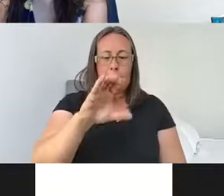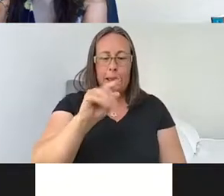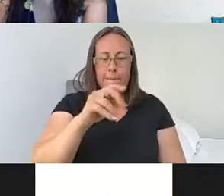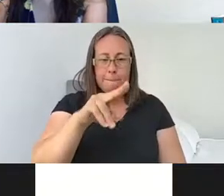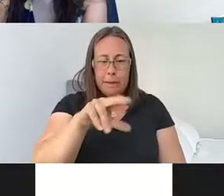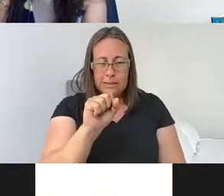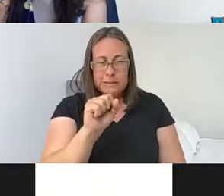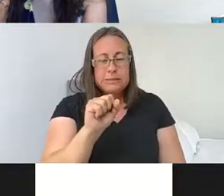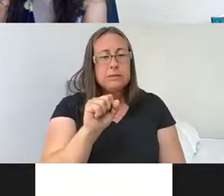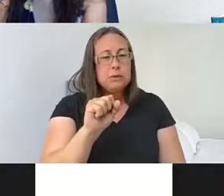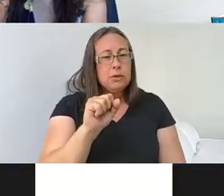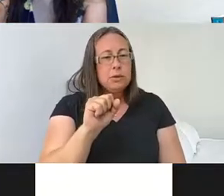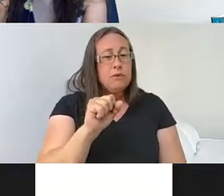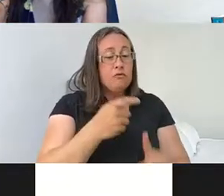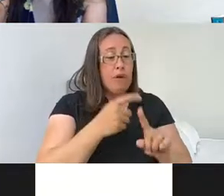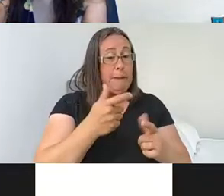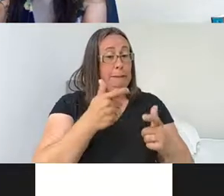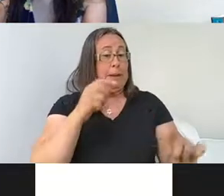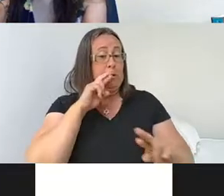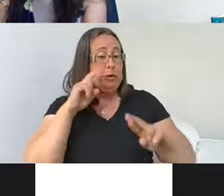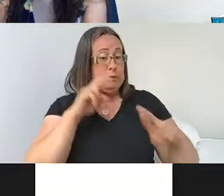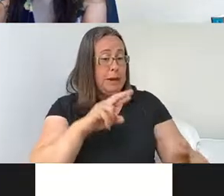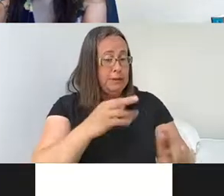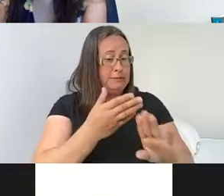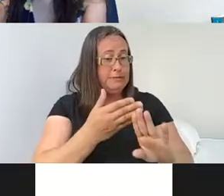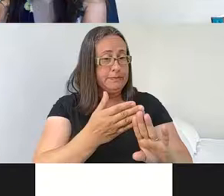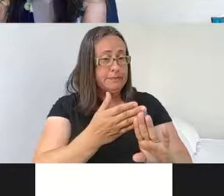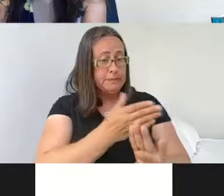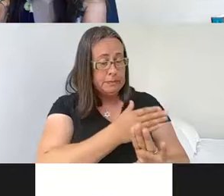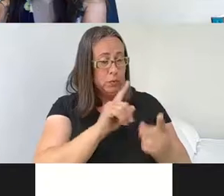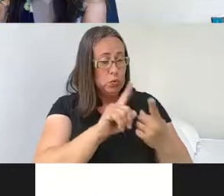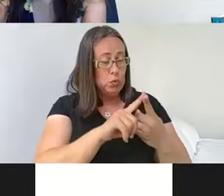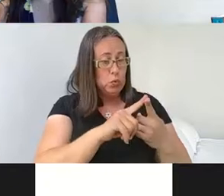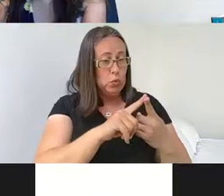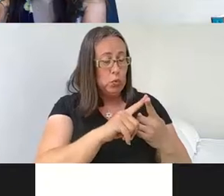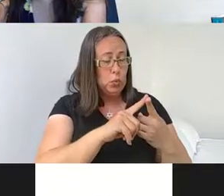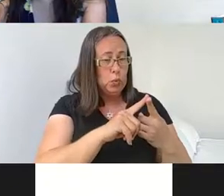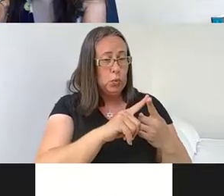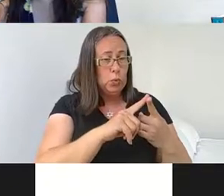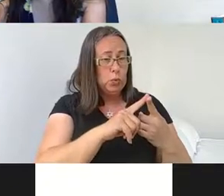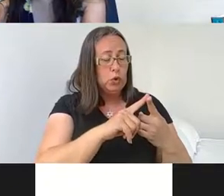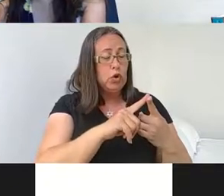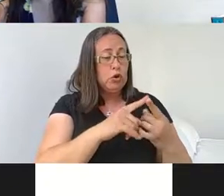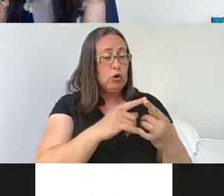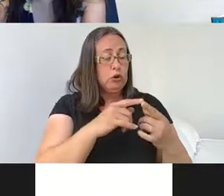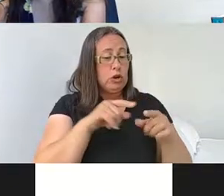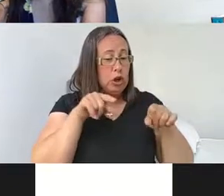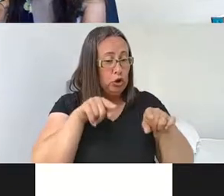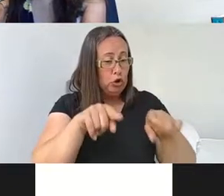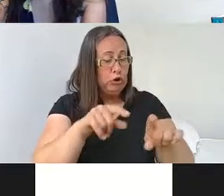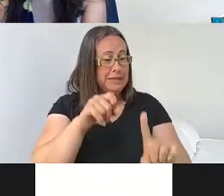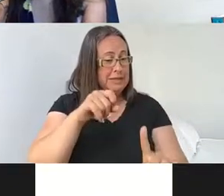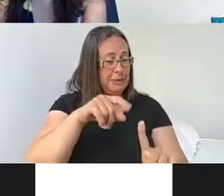from a, uh, a large response prior to this, uh, high frequency or concurrent stimulation to a smaller